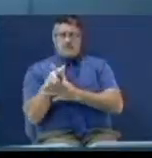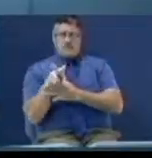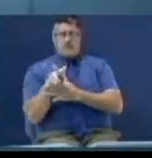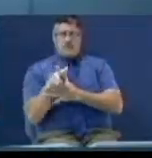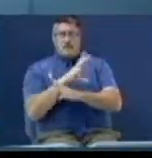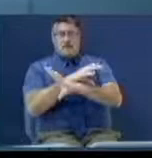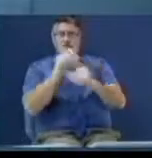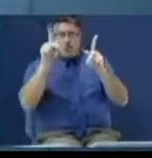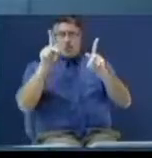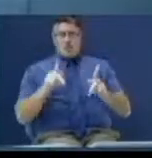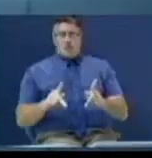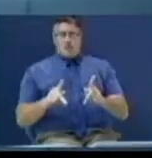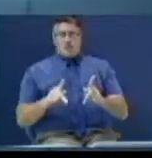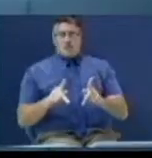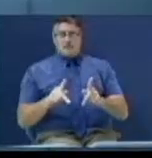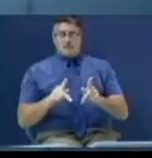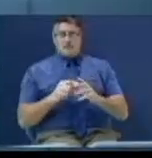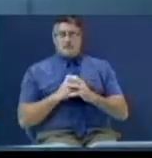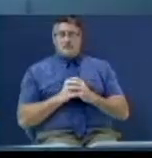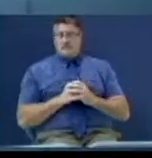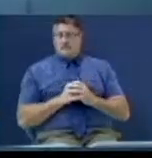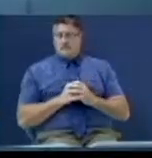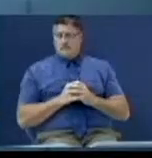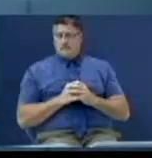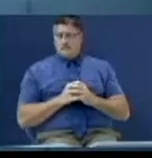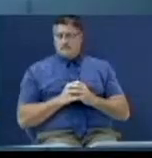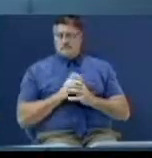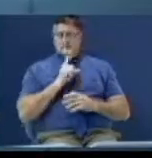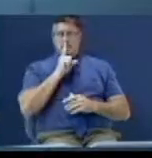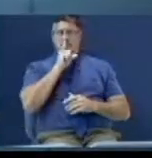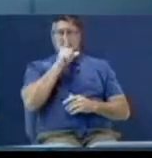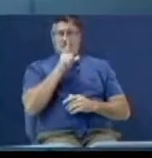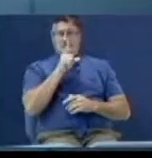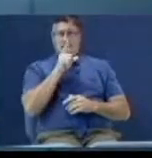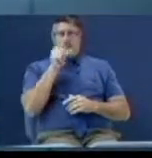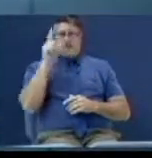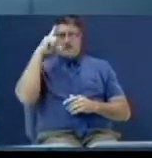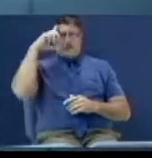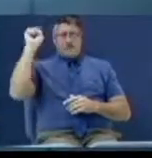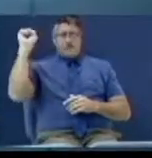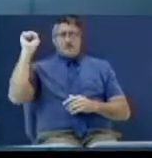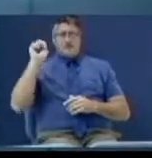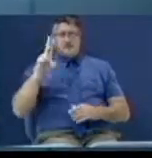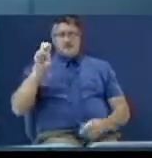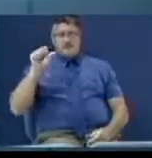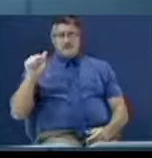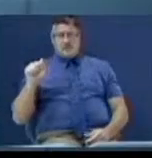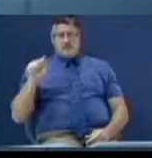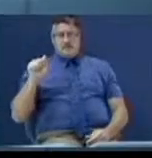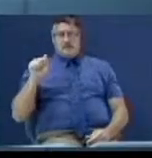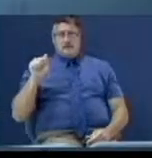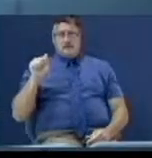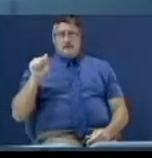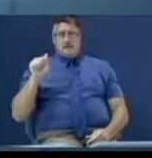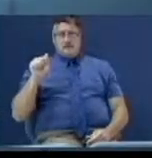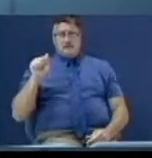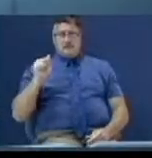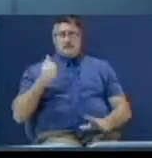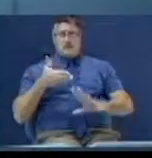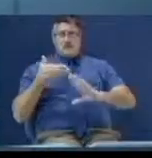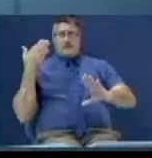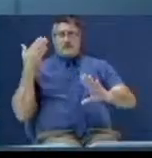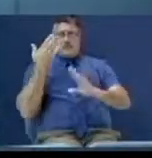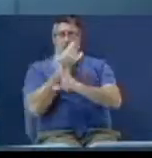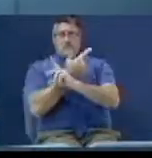Nobody would have ever snubbed a president of the United States before